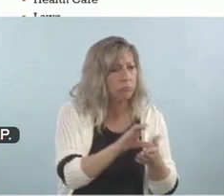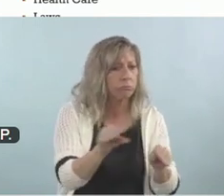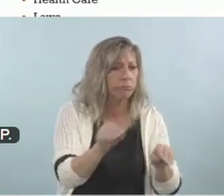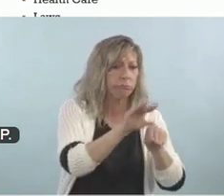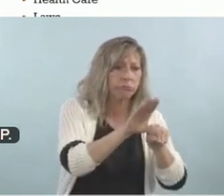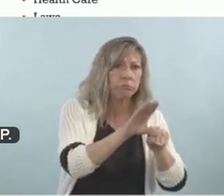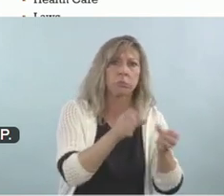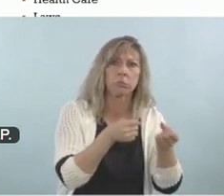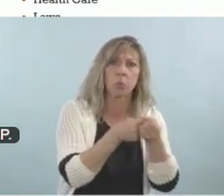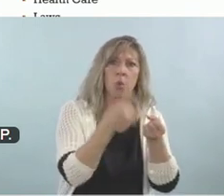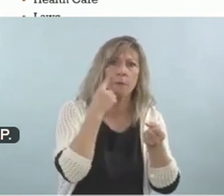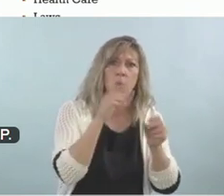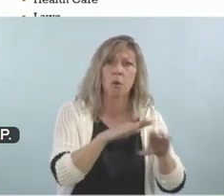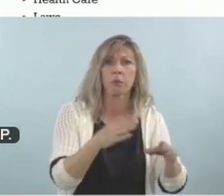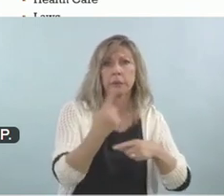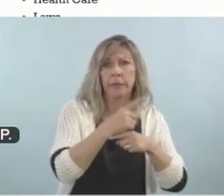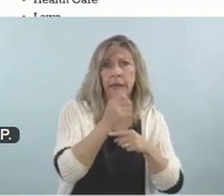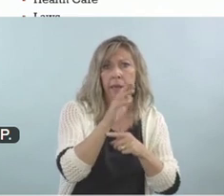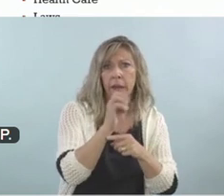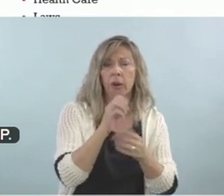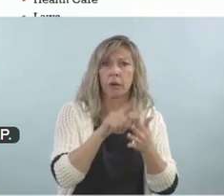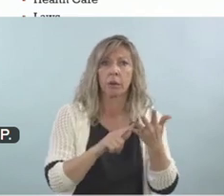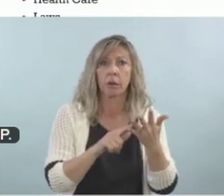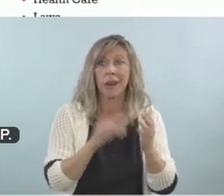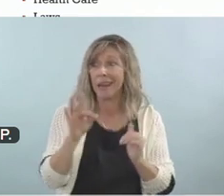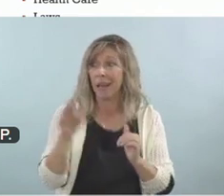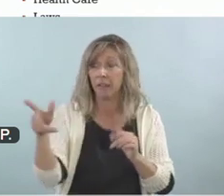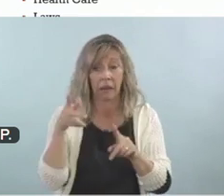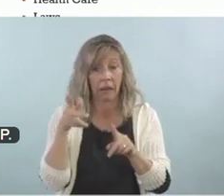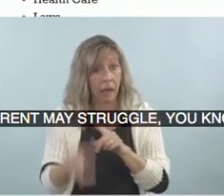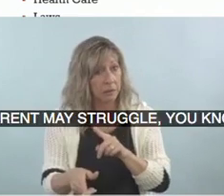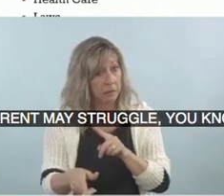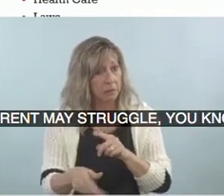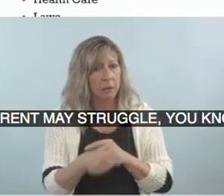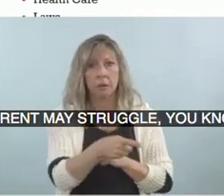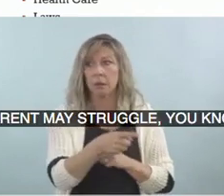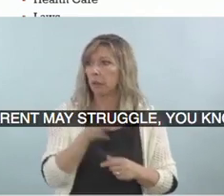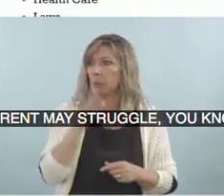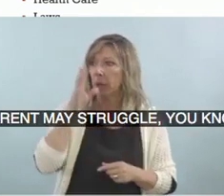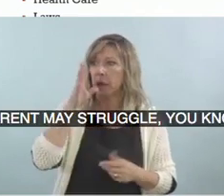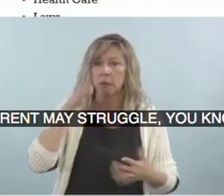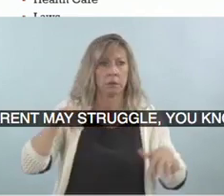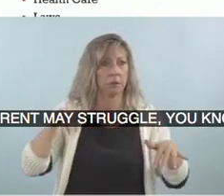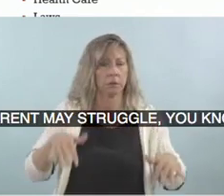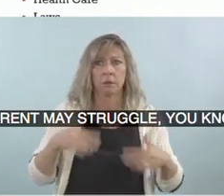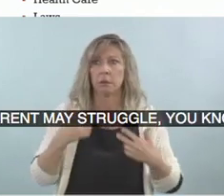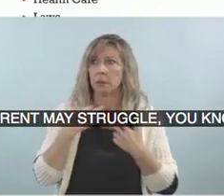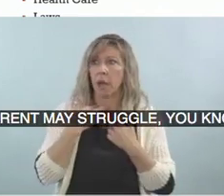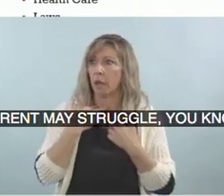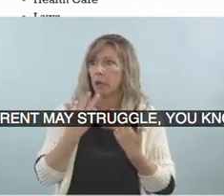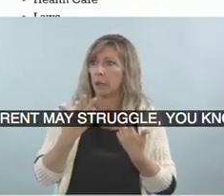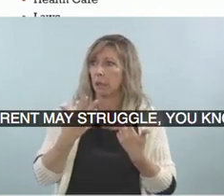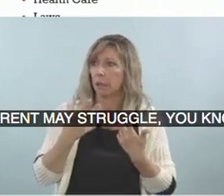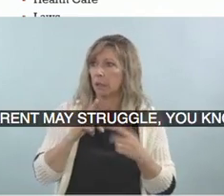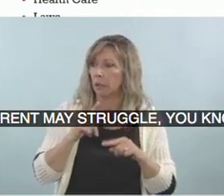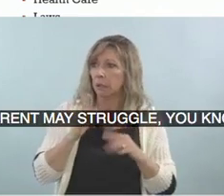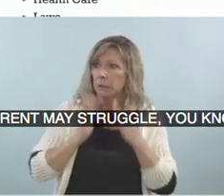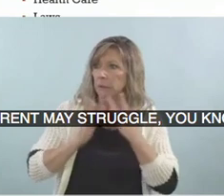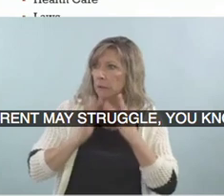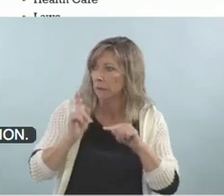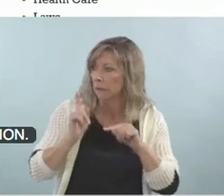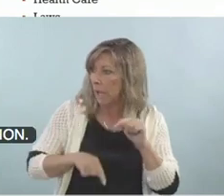may struggle, you know, to make ends meet and the child may, um, have less supervision.